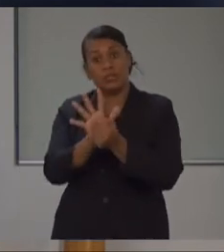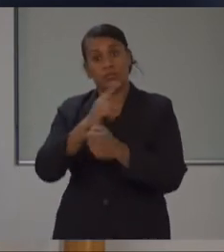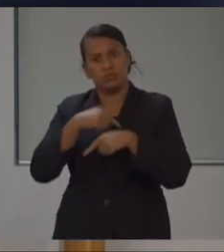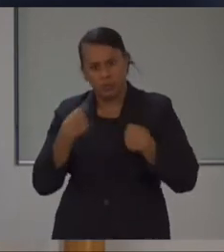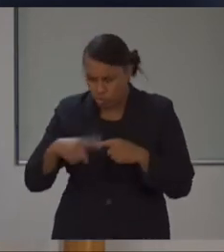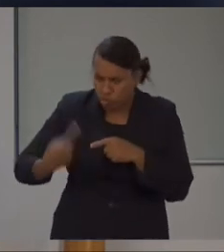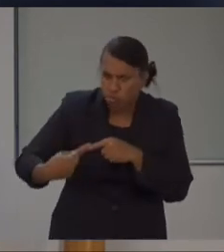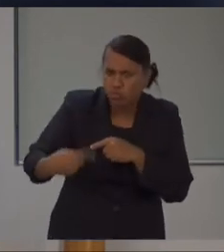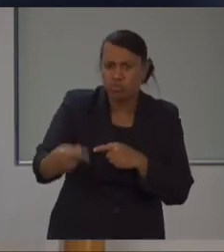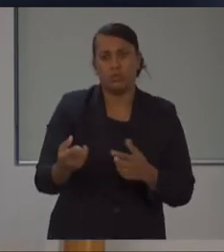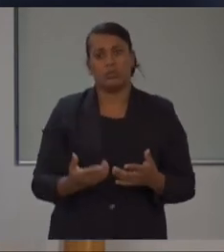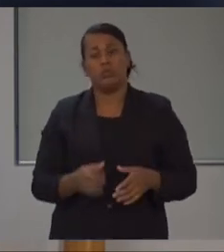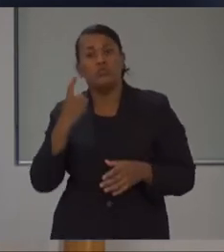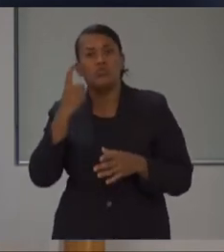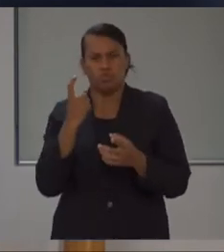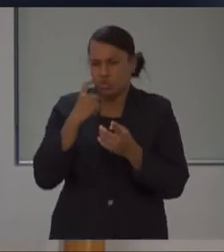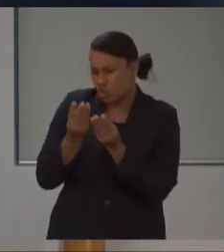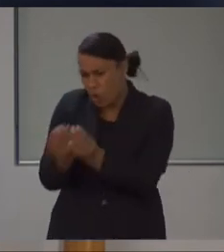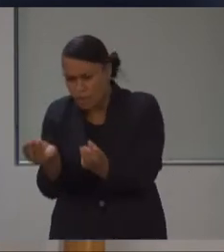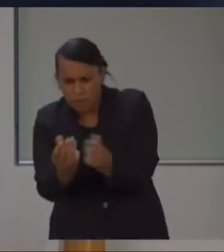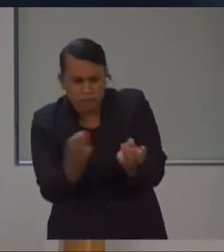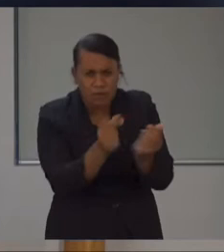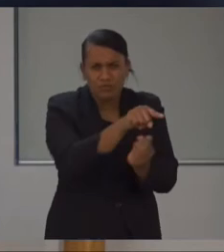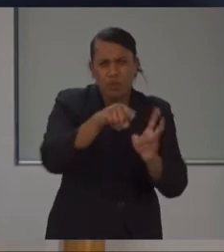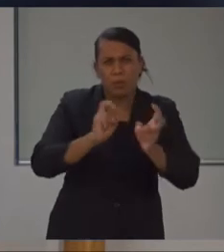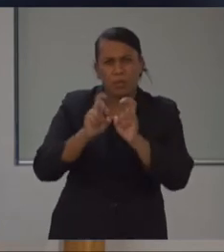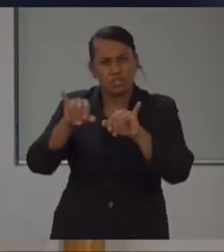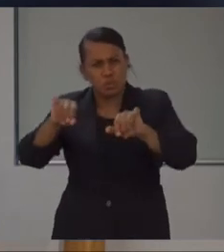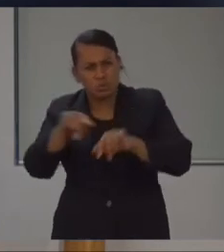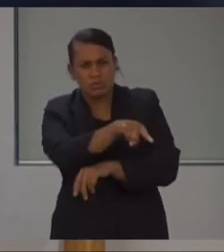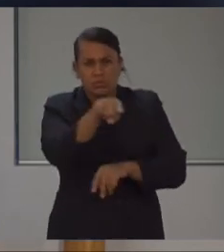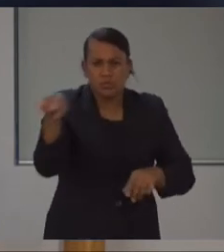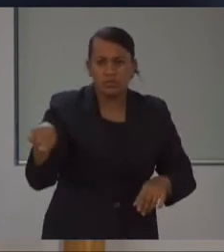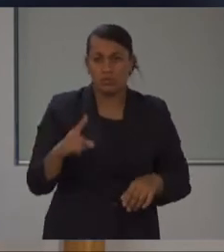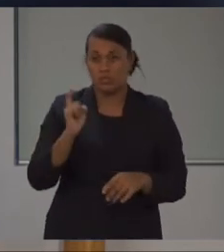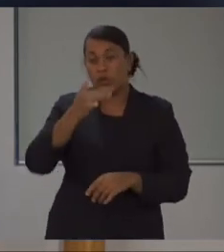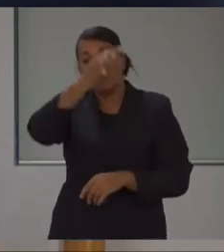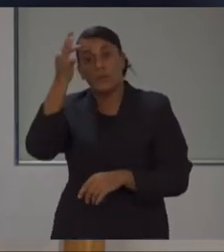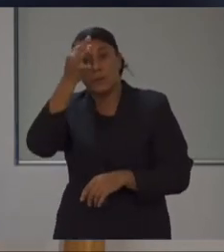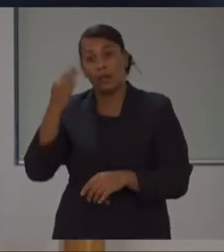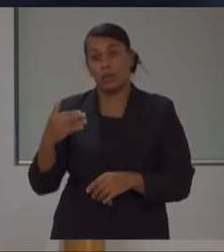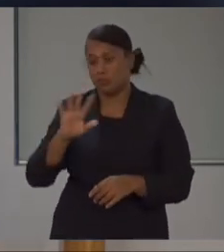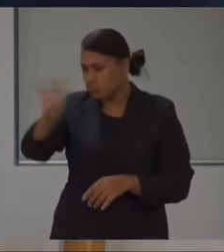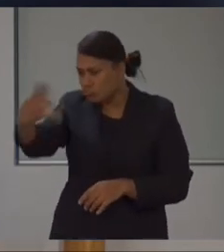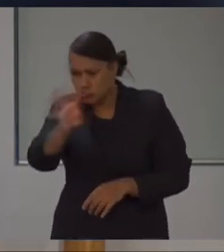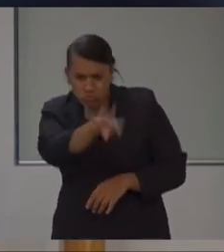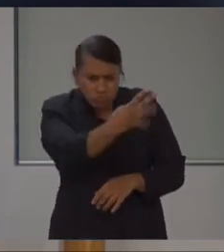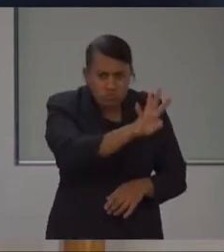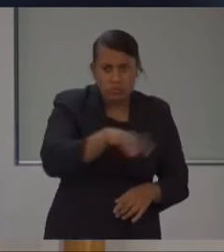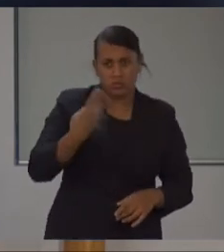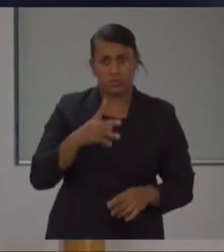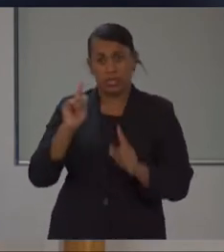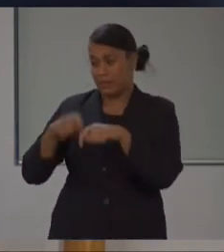time. And as alluded to the fever screening teams that are out there in the community, we've